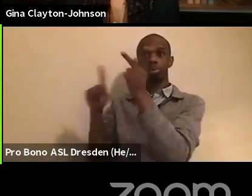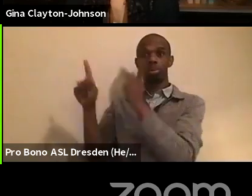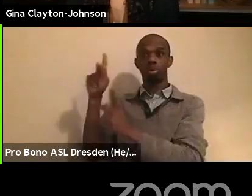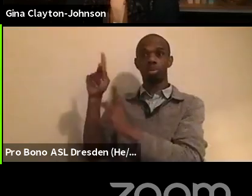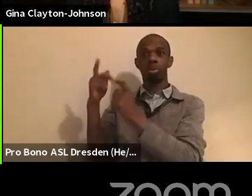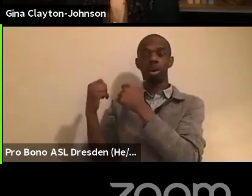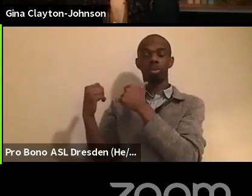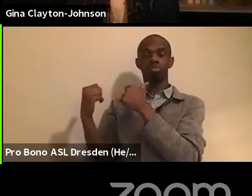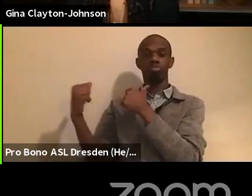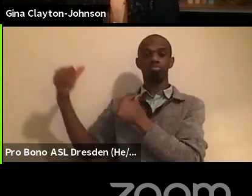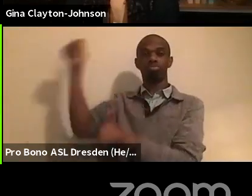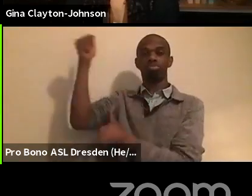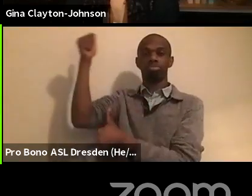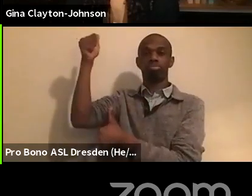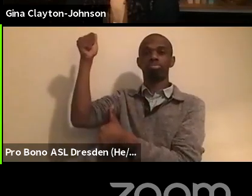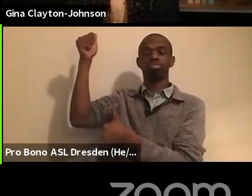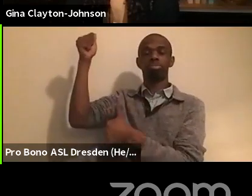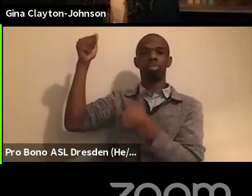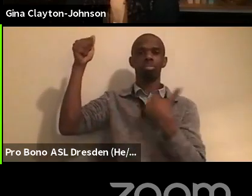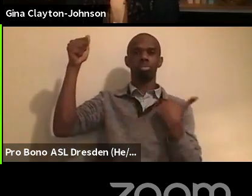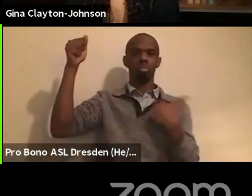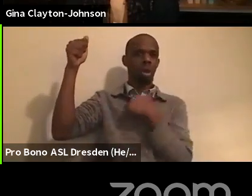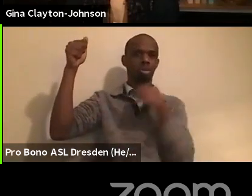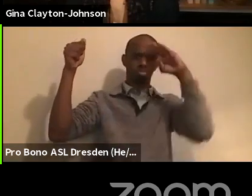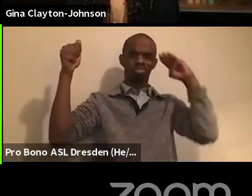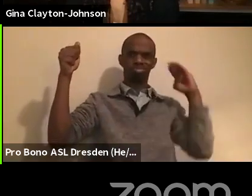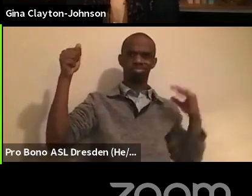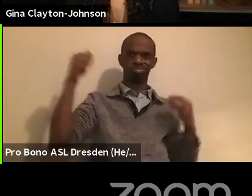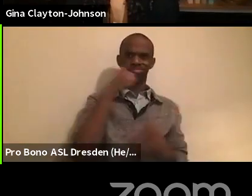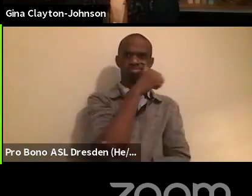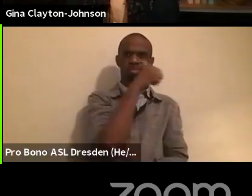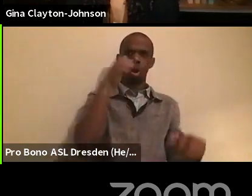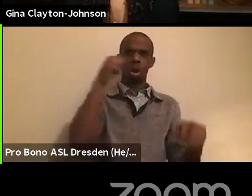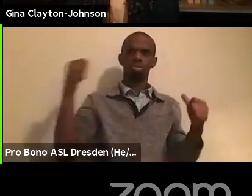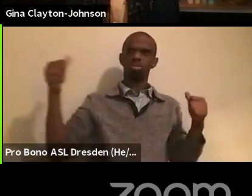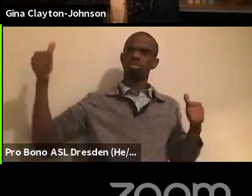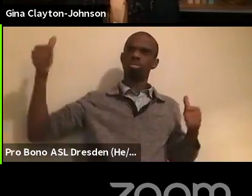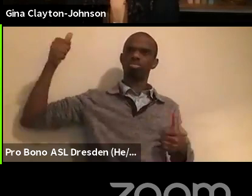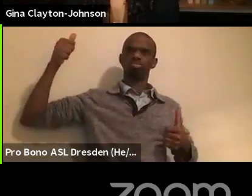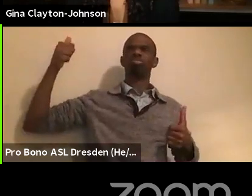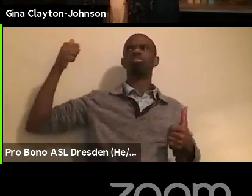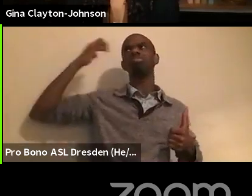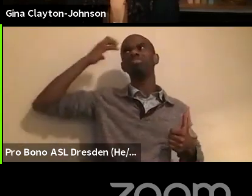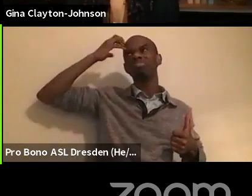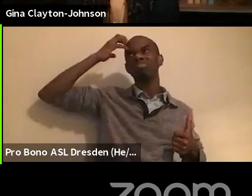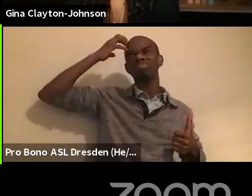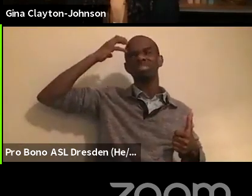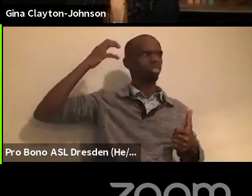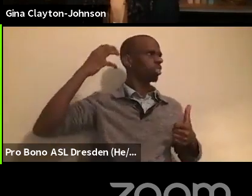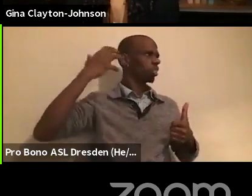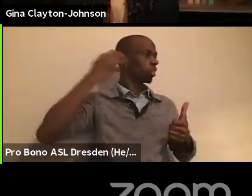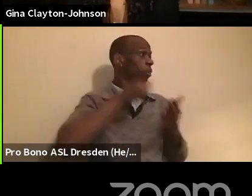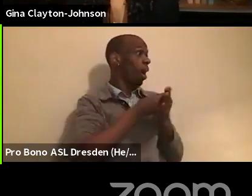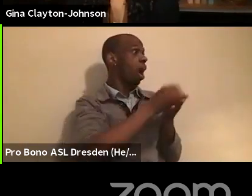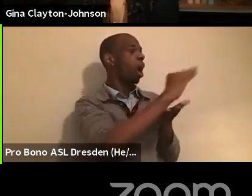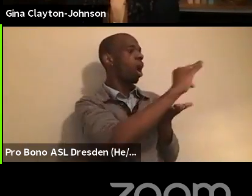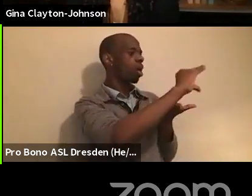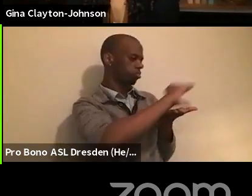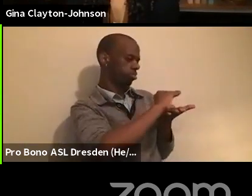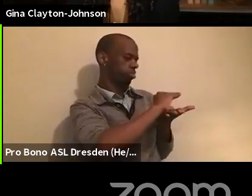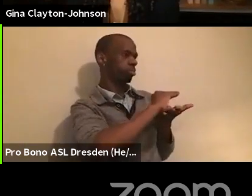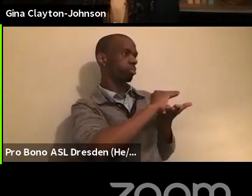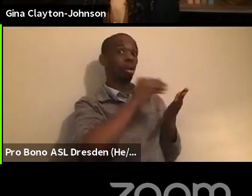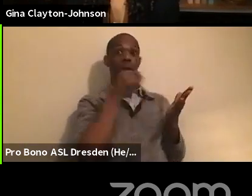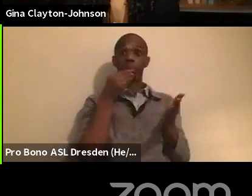Well, there isn't, there should be a national outcry about the, the potentially, not even the potential, the impending